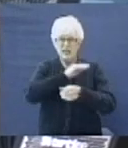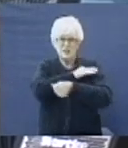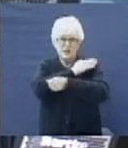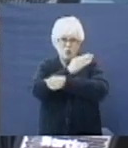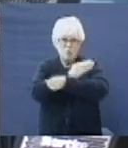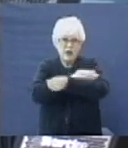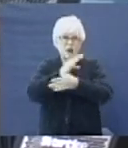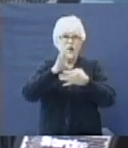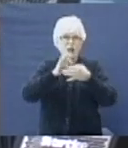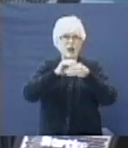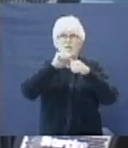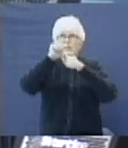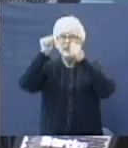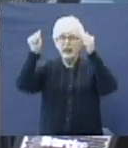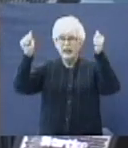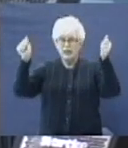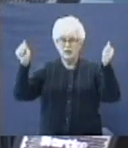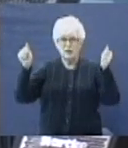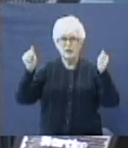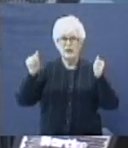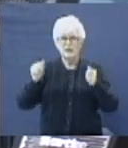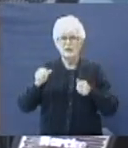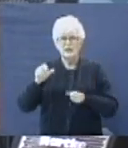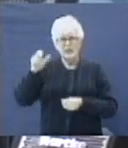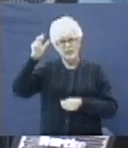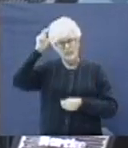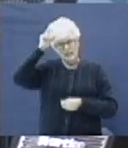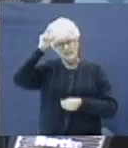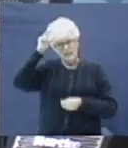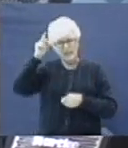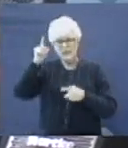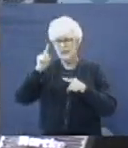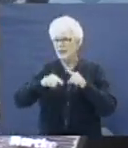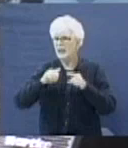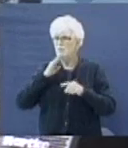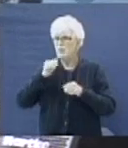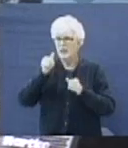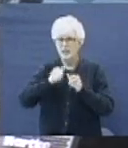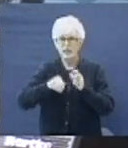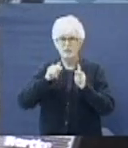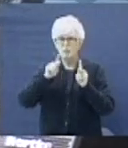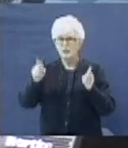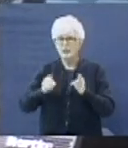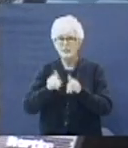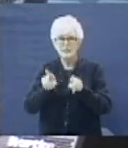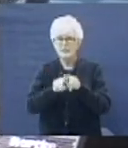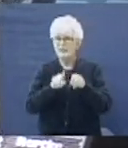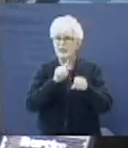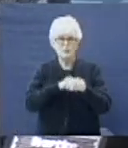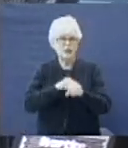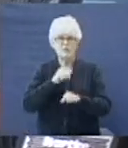of the air. Satan cannot be everywhere at once. He is not God.